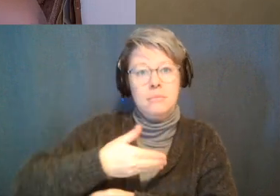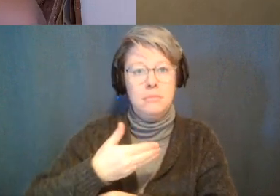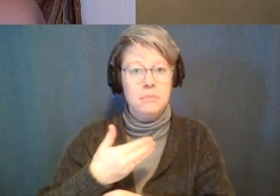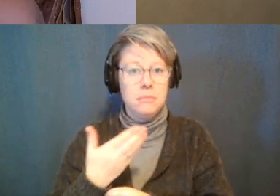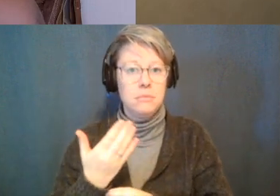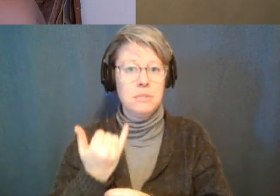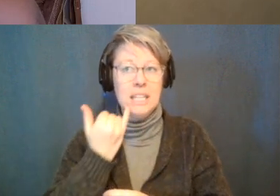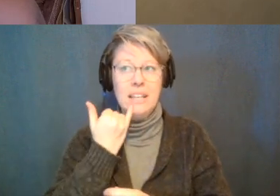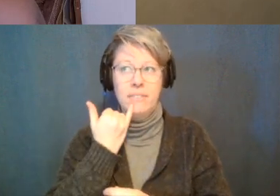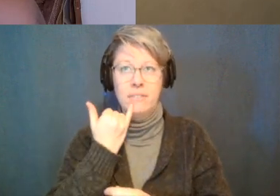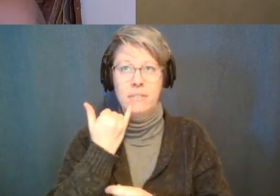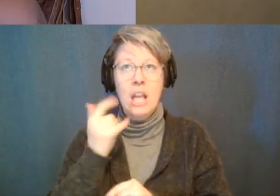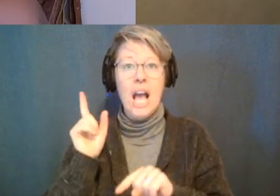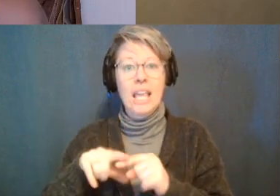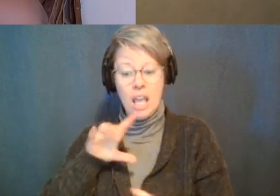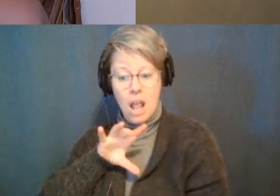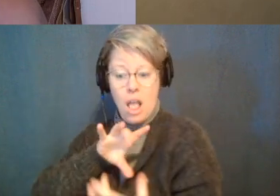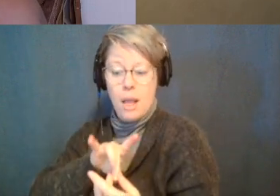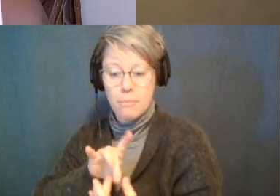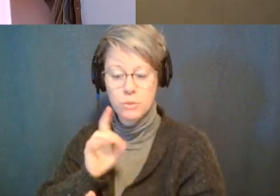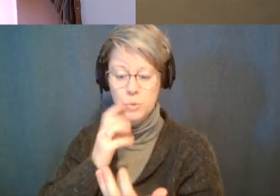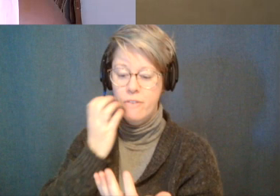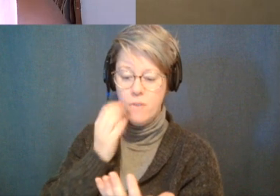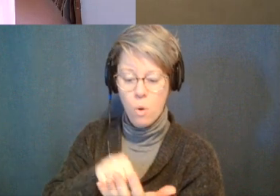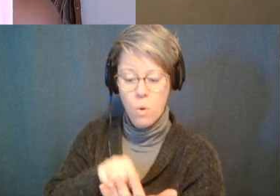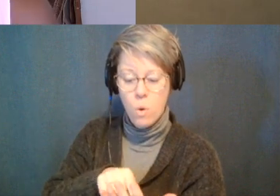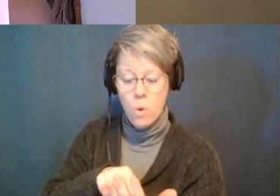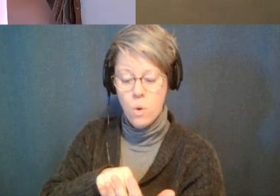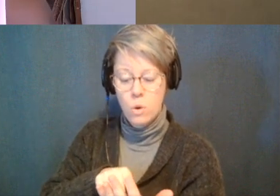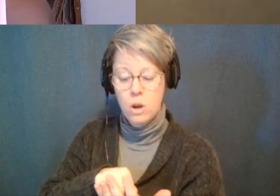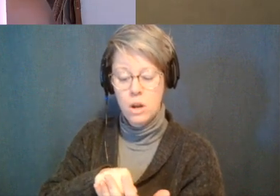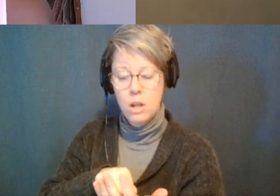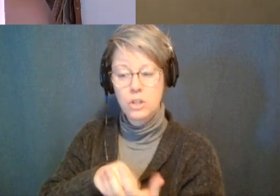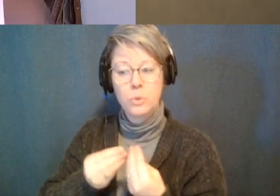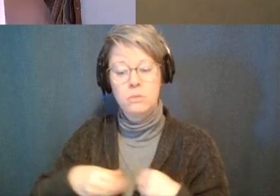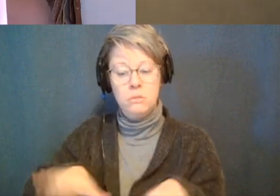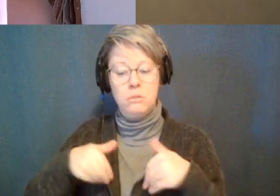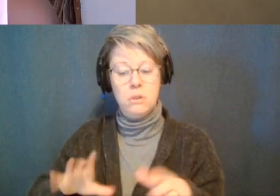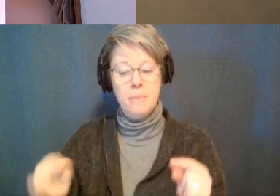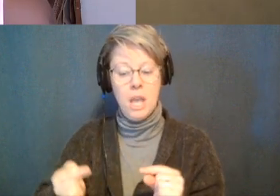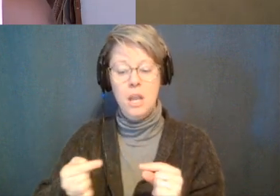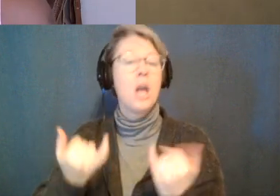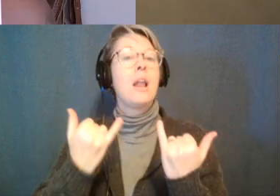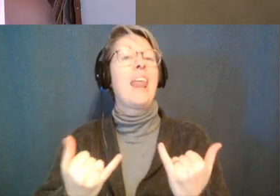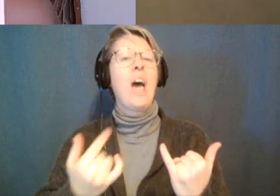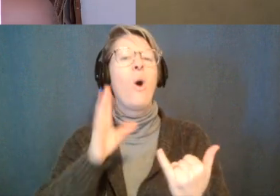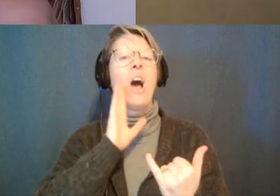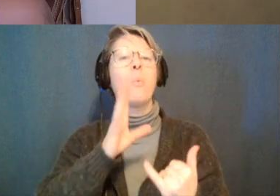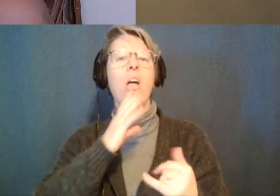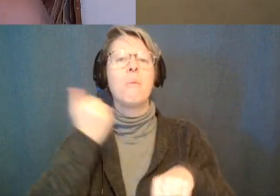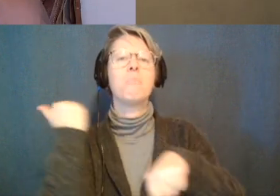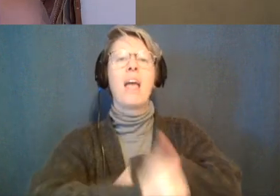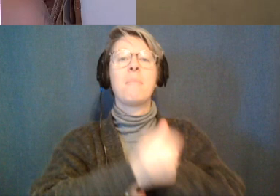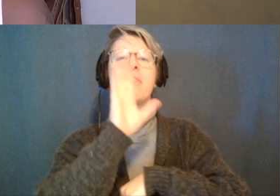kind of pit it's like now we're going to be a root cause of their pain because i need you to supply them the dopamine to mask the pain